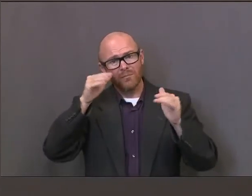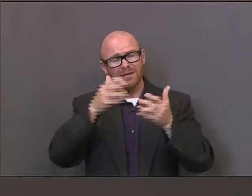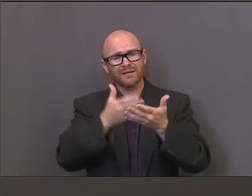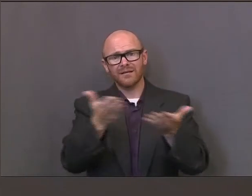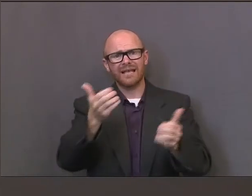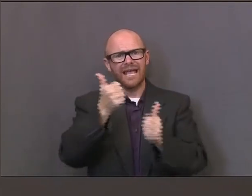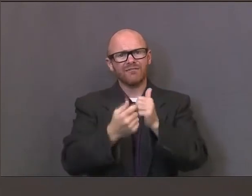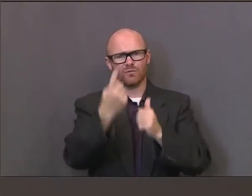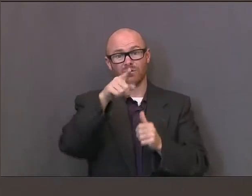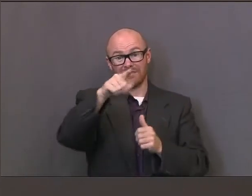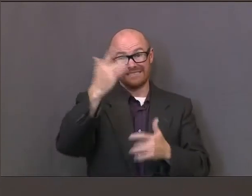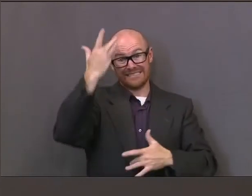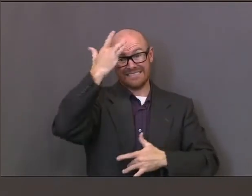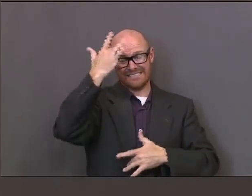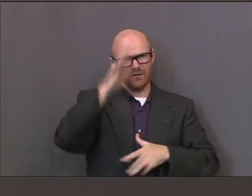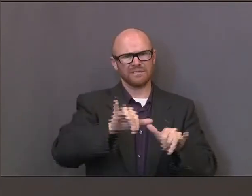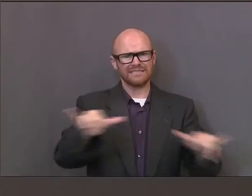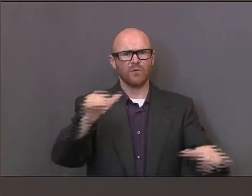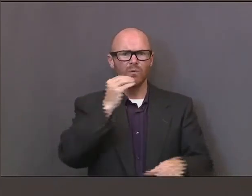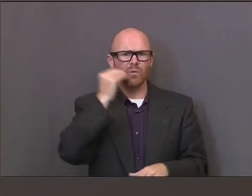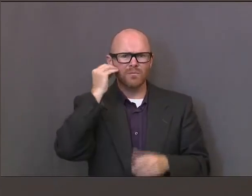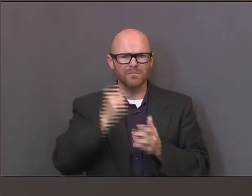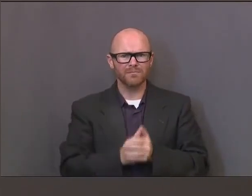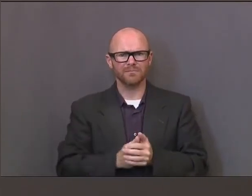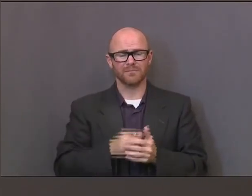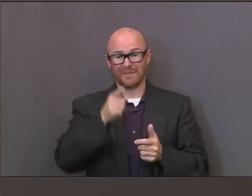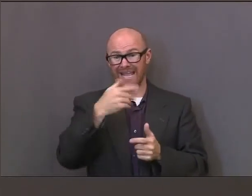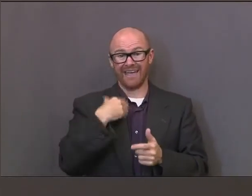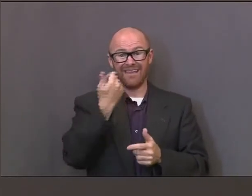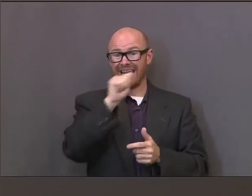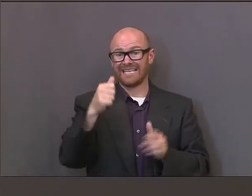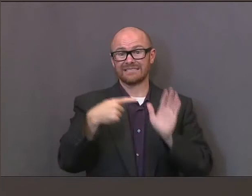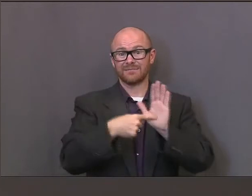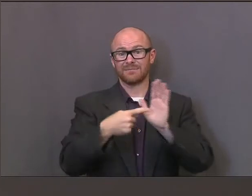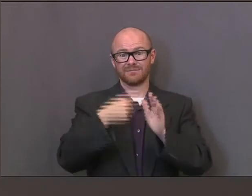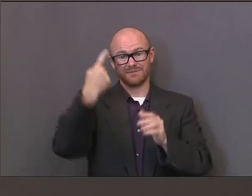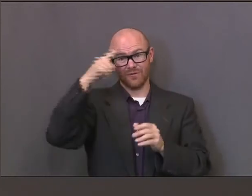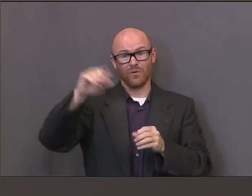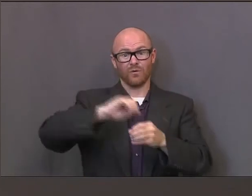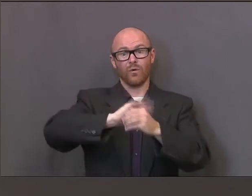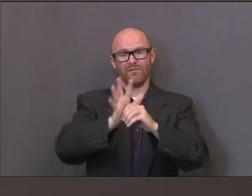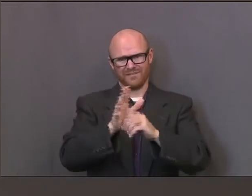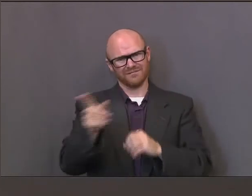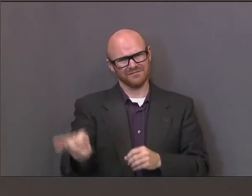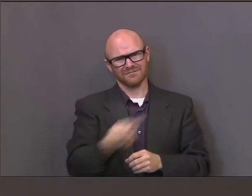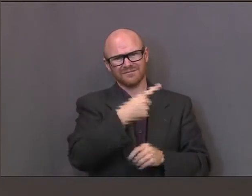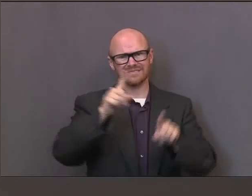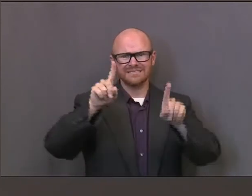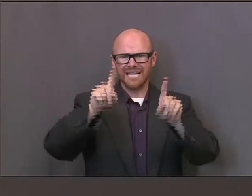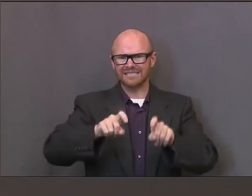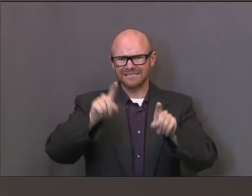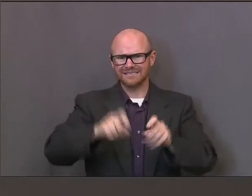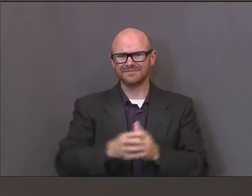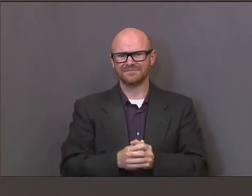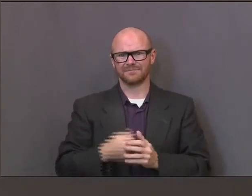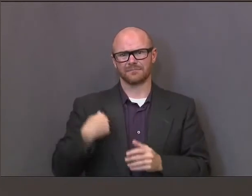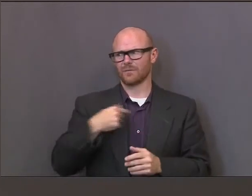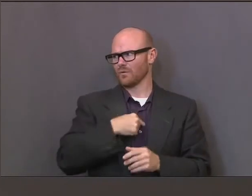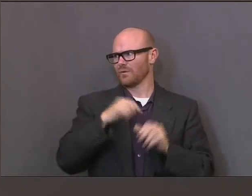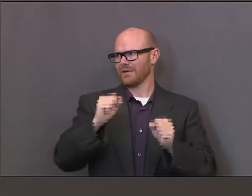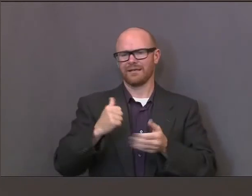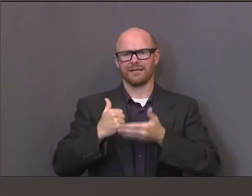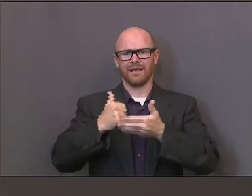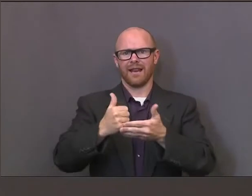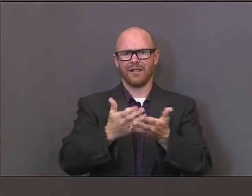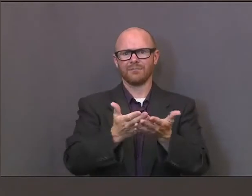you know, if you're sick, stay home. If you have the symptoms of the coronavirus, you ought to go get tested. Let us help you get